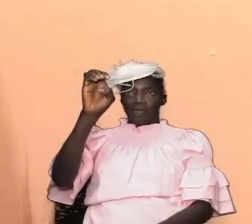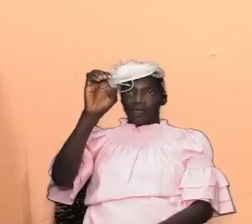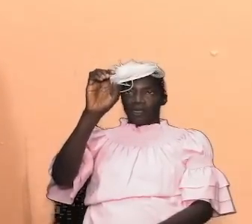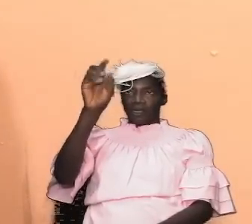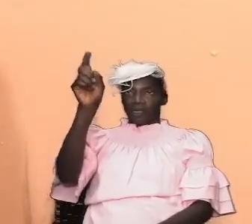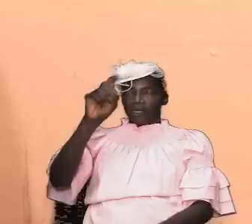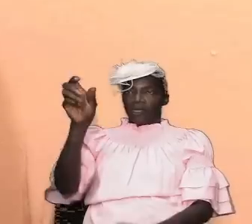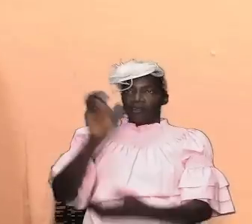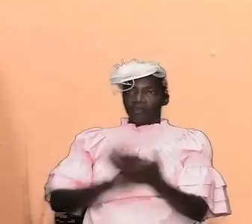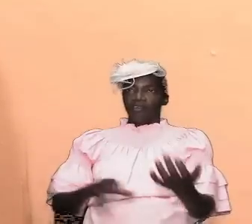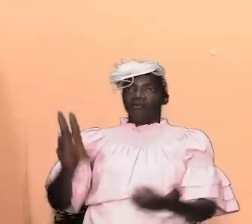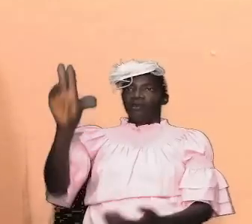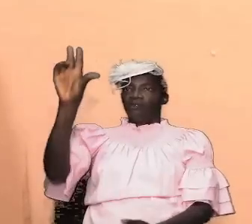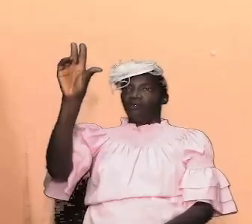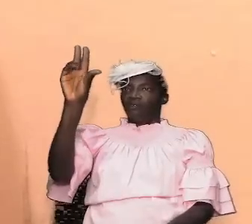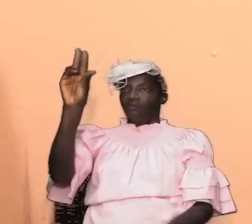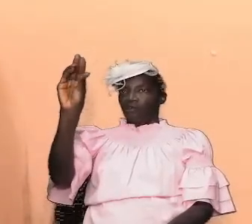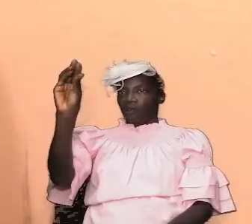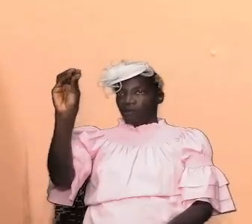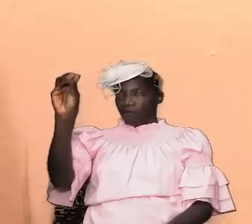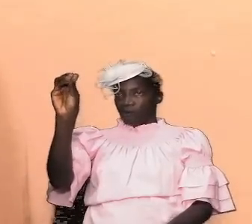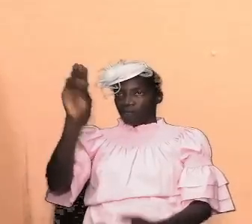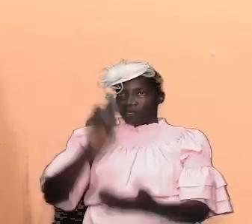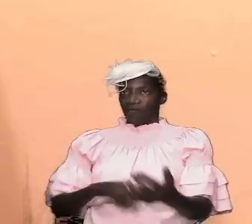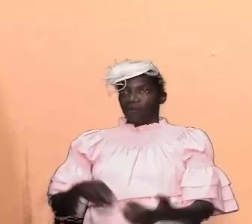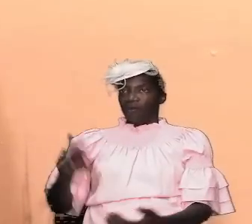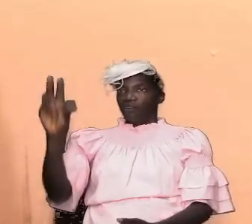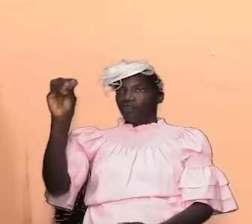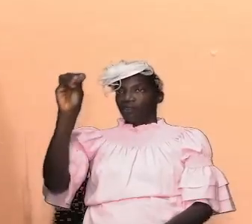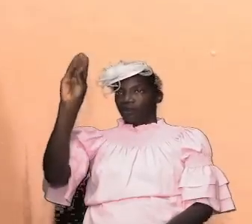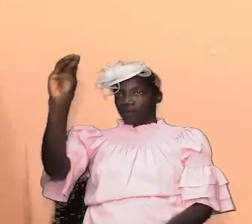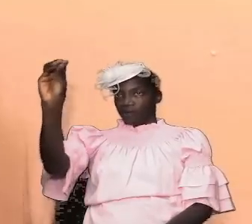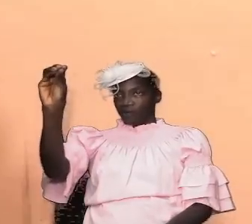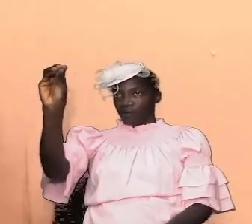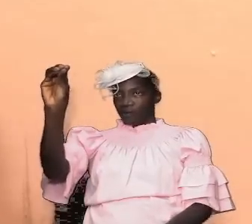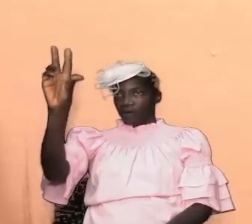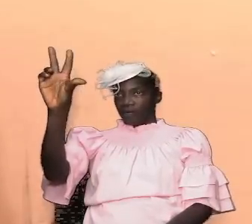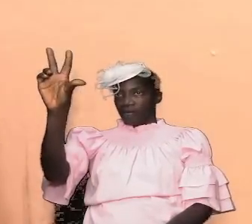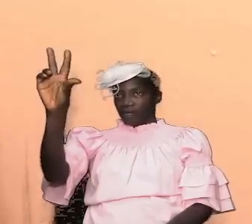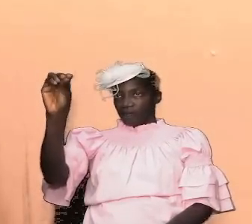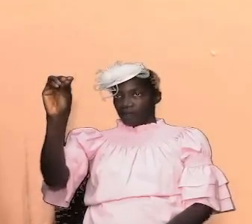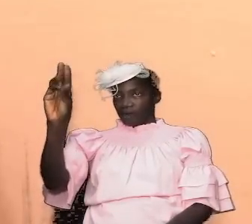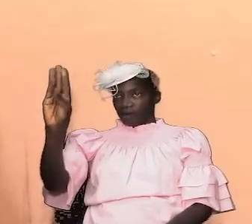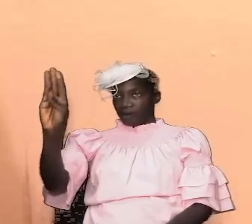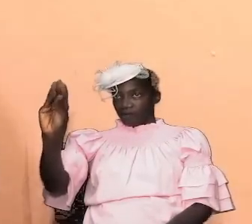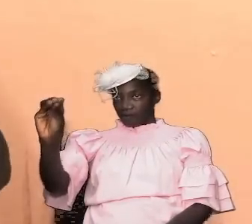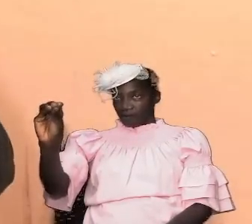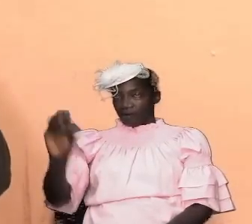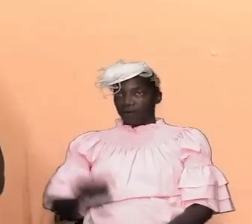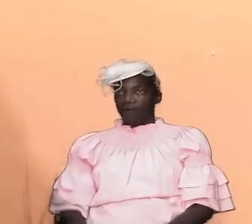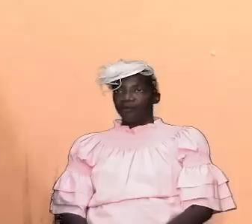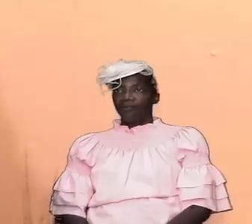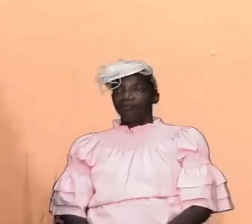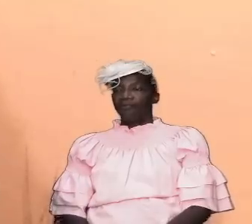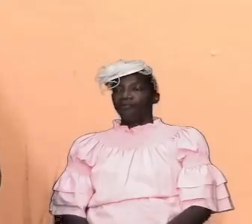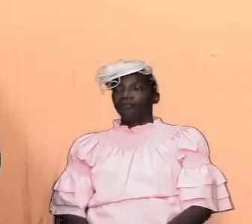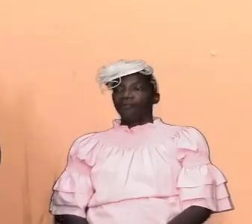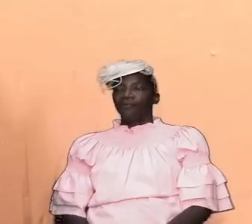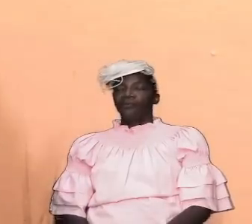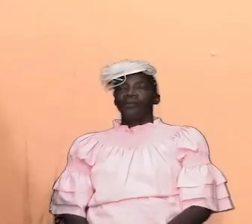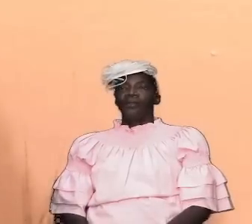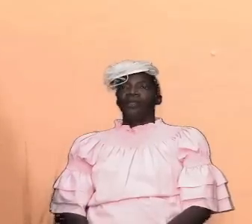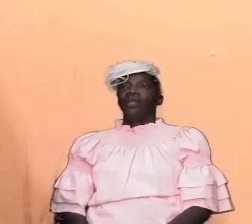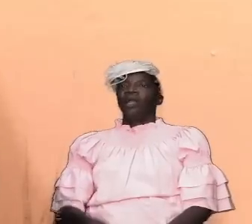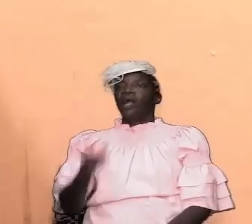after moses had set up that tent and put everything in place in based on the pattern that